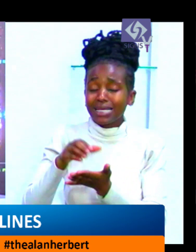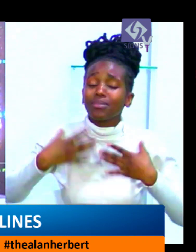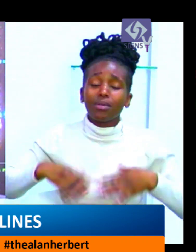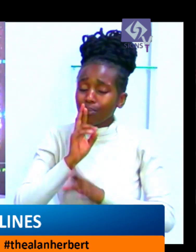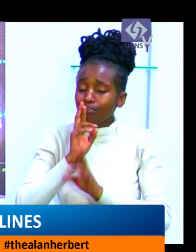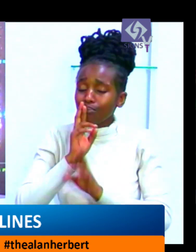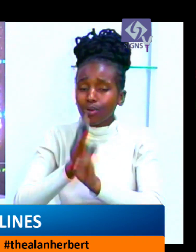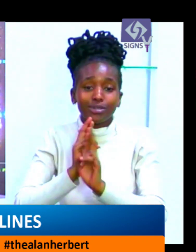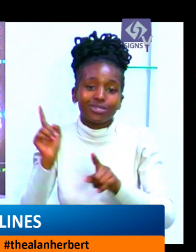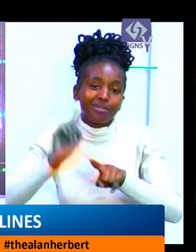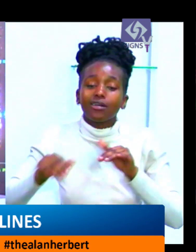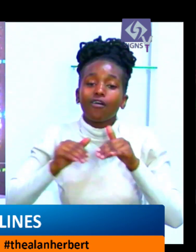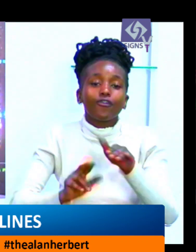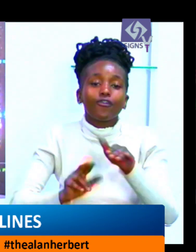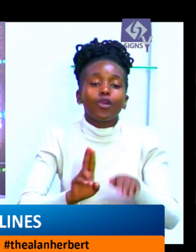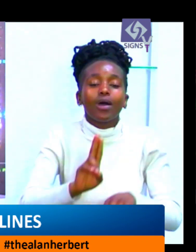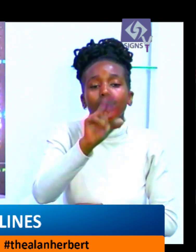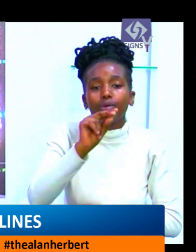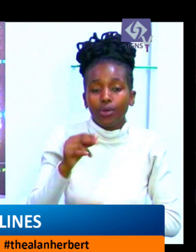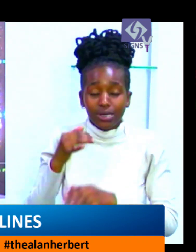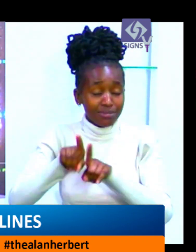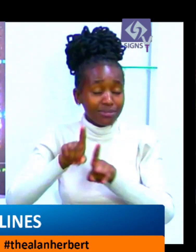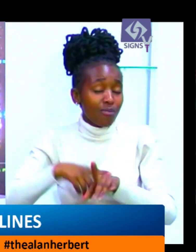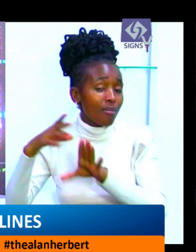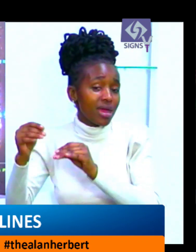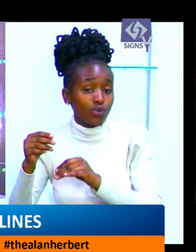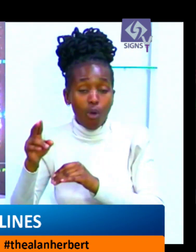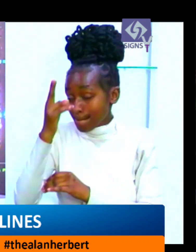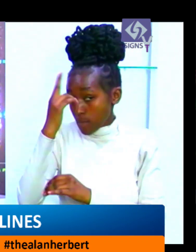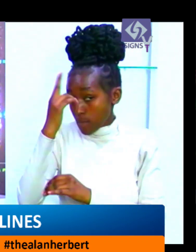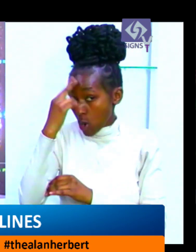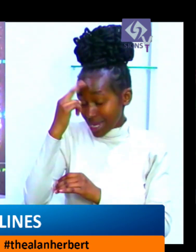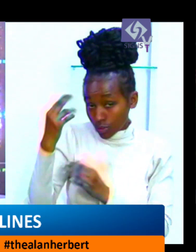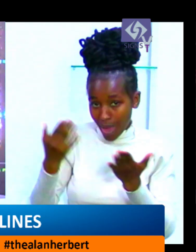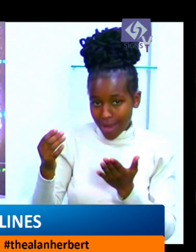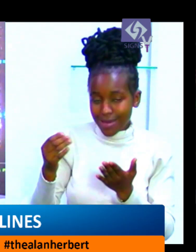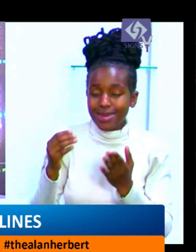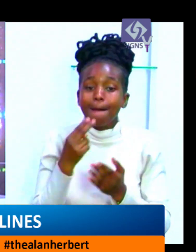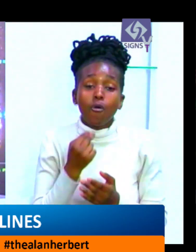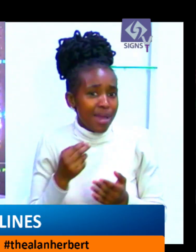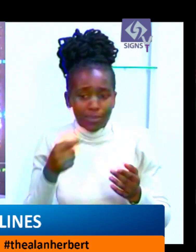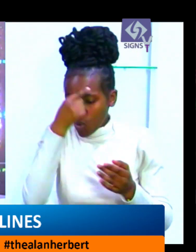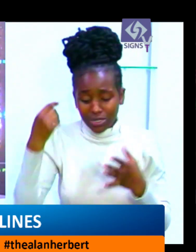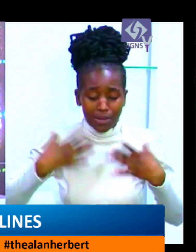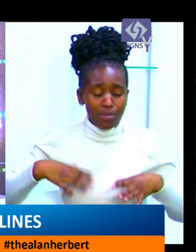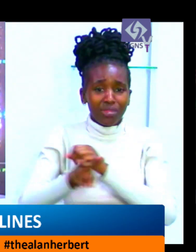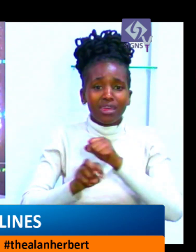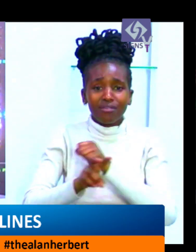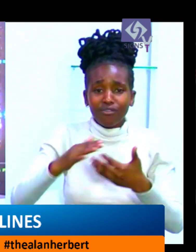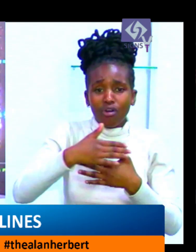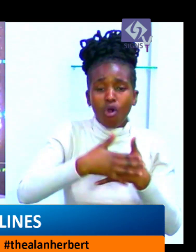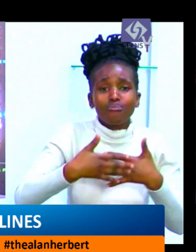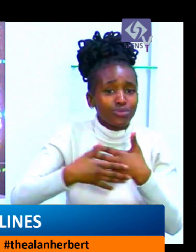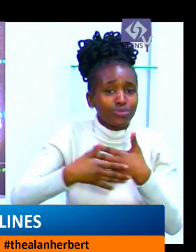company's assets have been left exposed to grabbing due to the absence of an administrator. In her affidavit, Kimeto accused